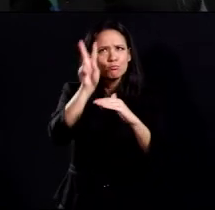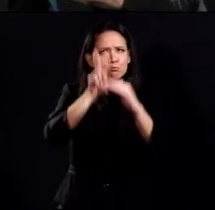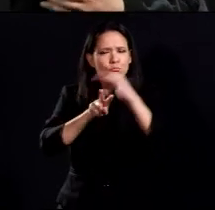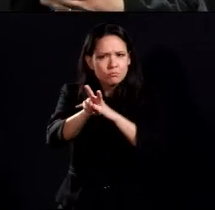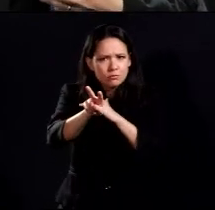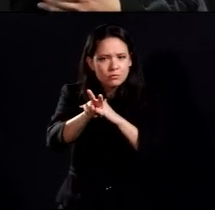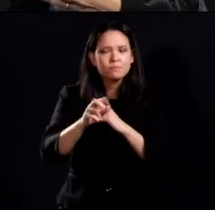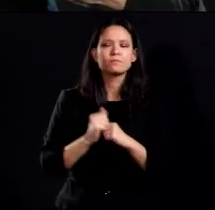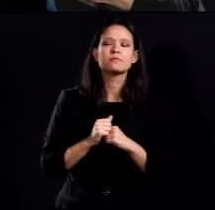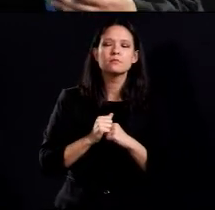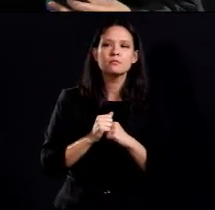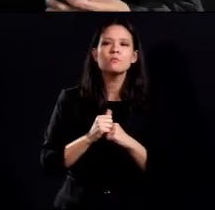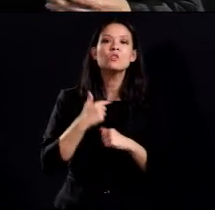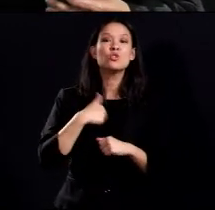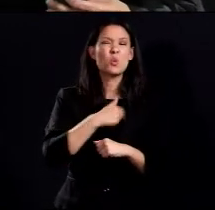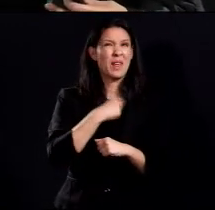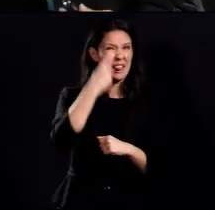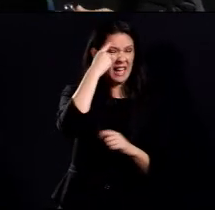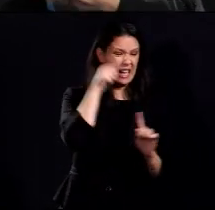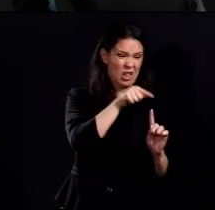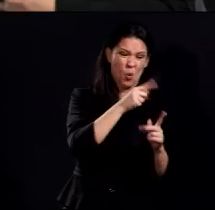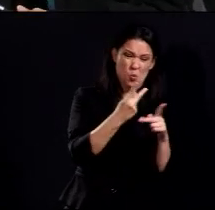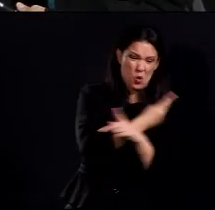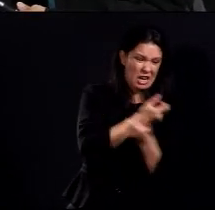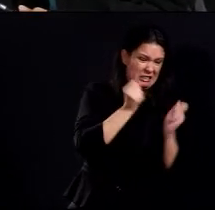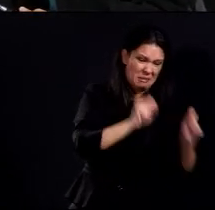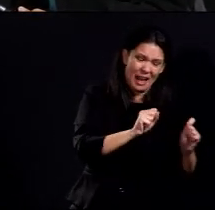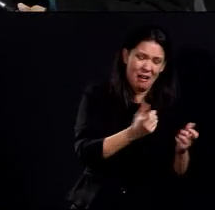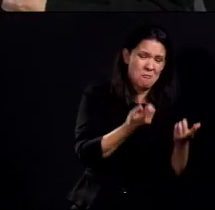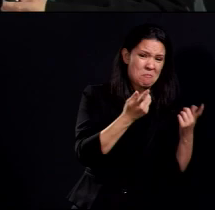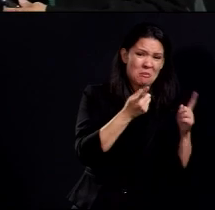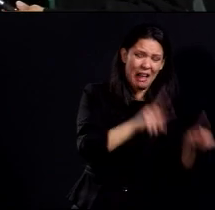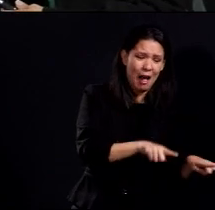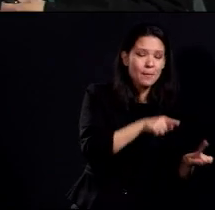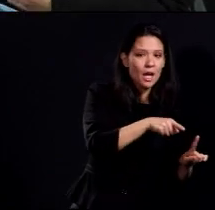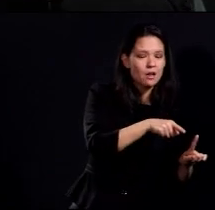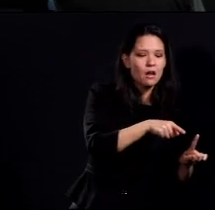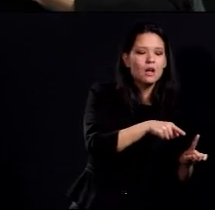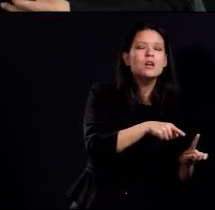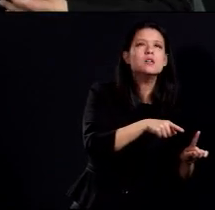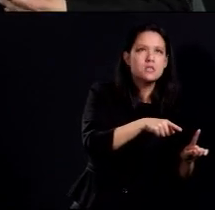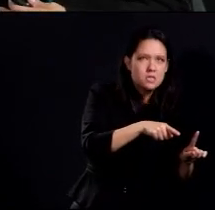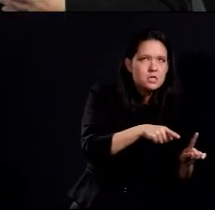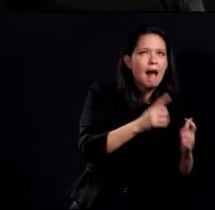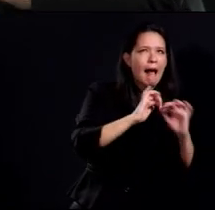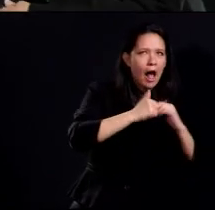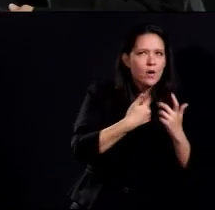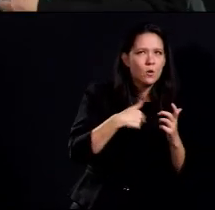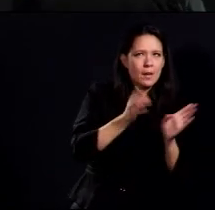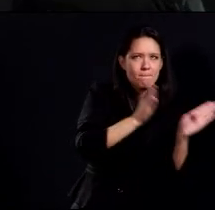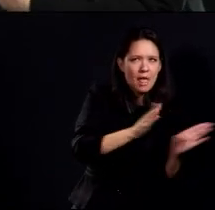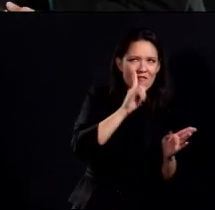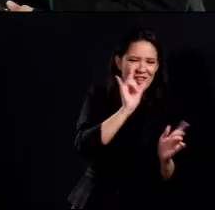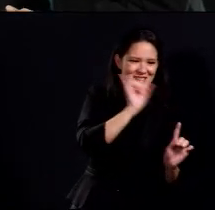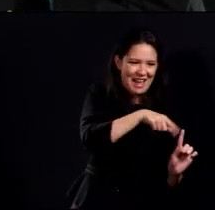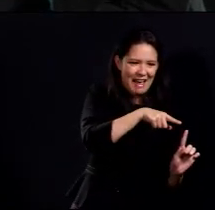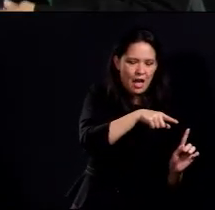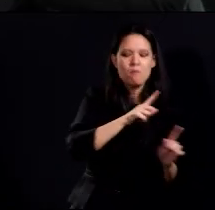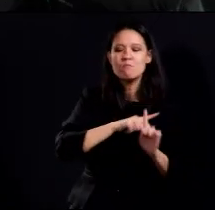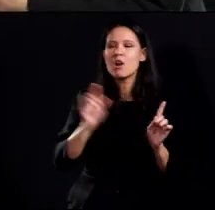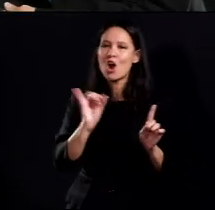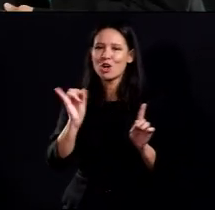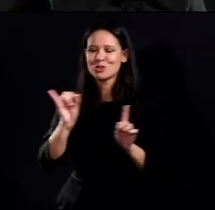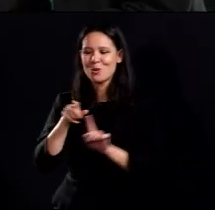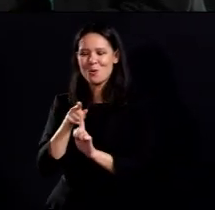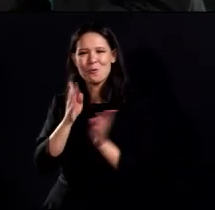think of this potential worst case scenario and always make sure that we're investing and planning for the best case